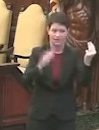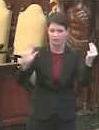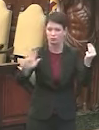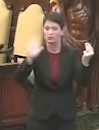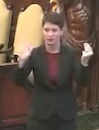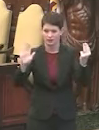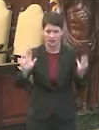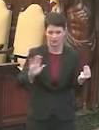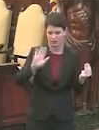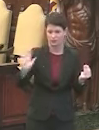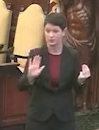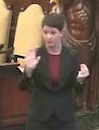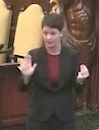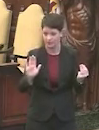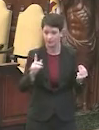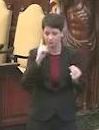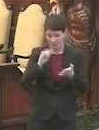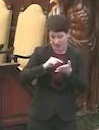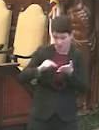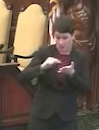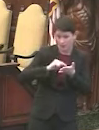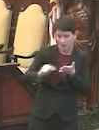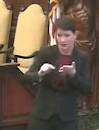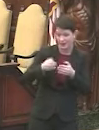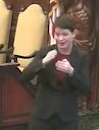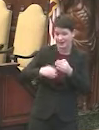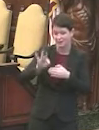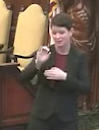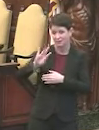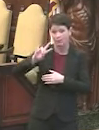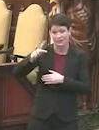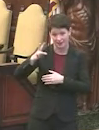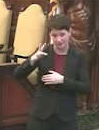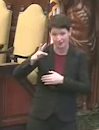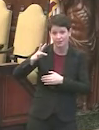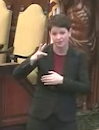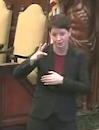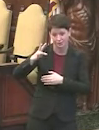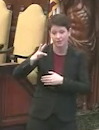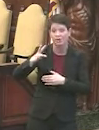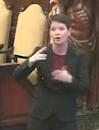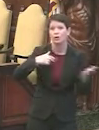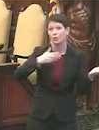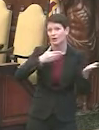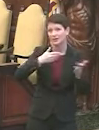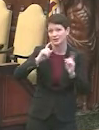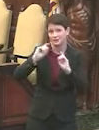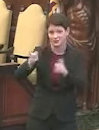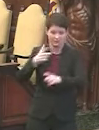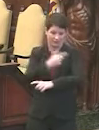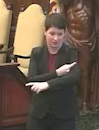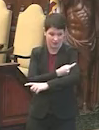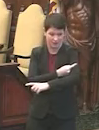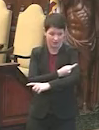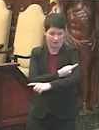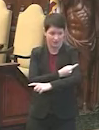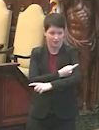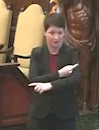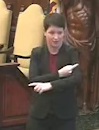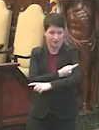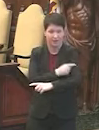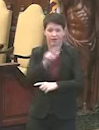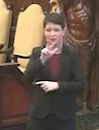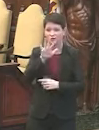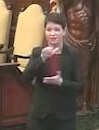the Sunday. So for that week that ended on February 7th, we delivered, or the City of Philadelphia providers combined,